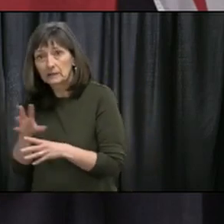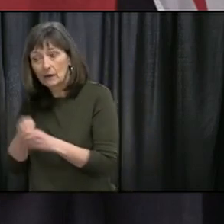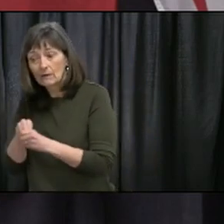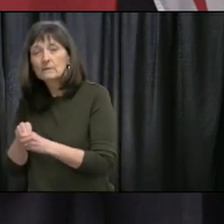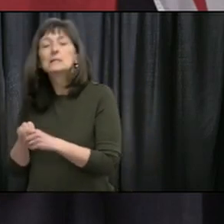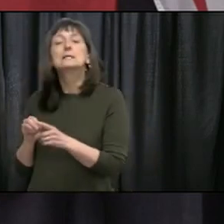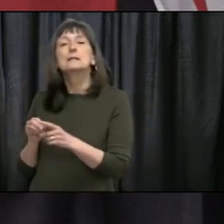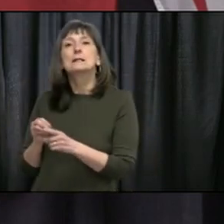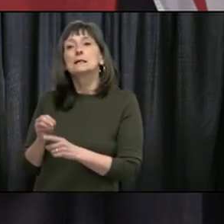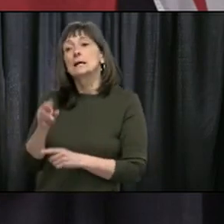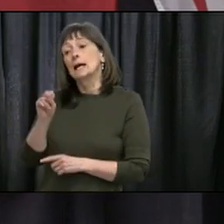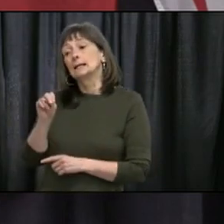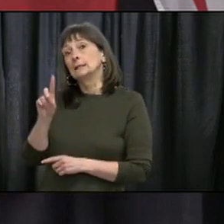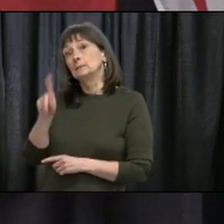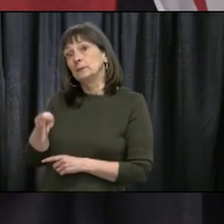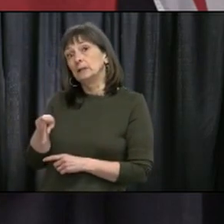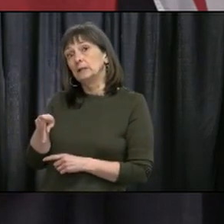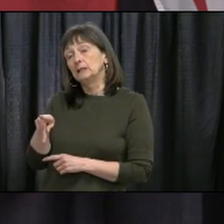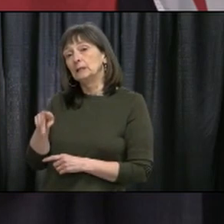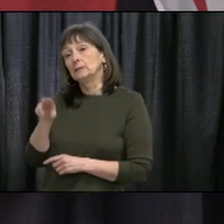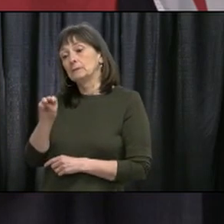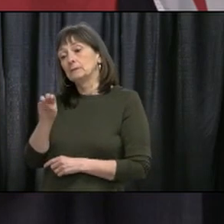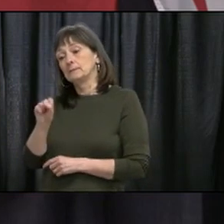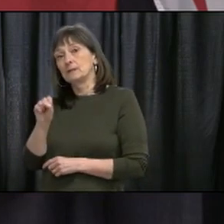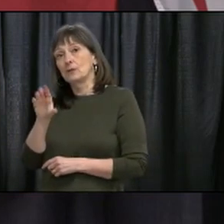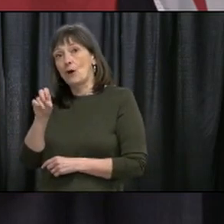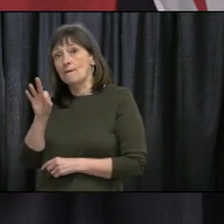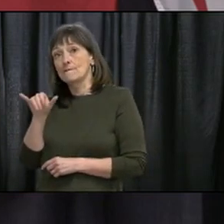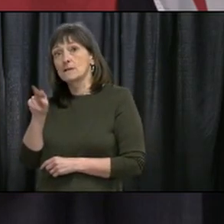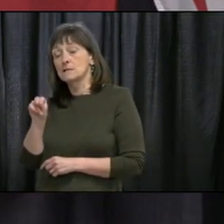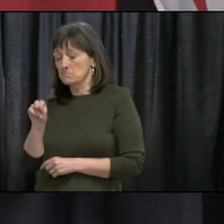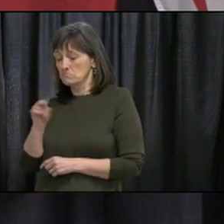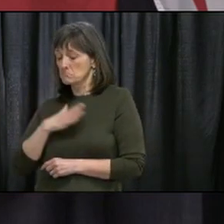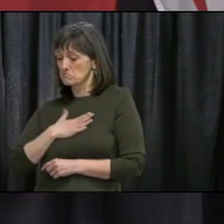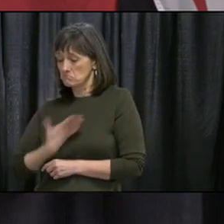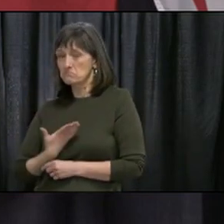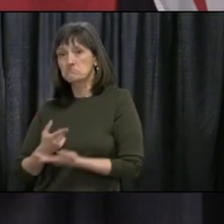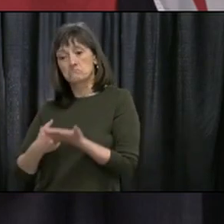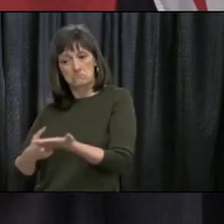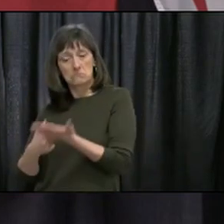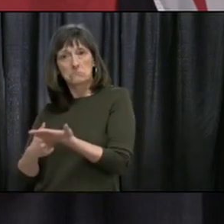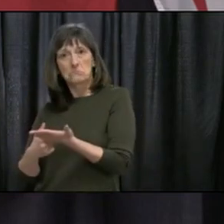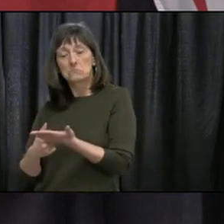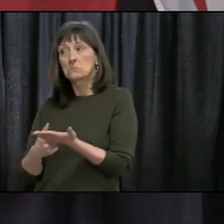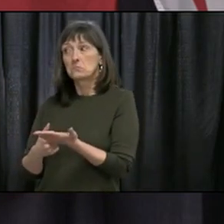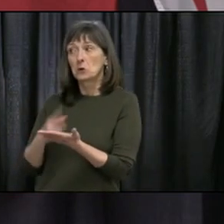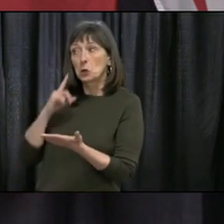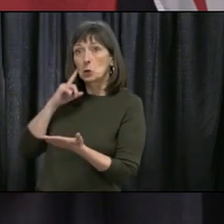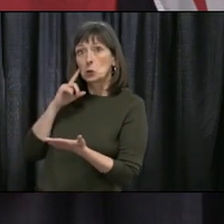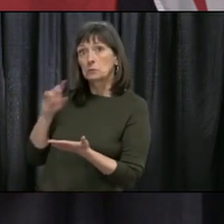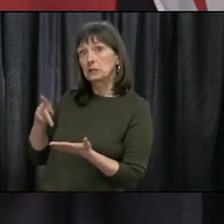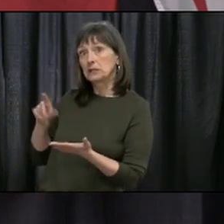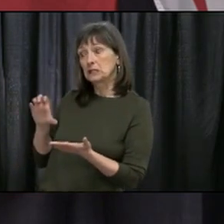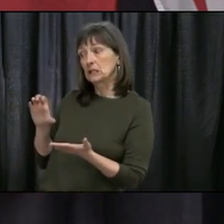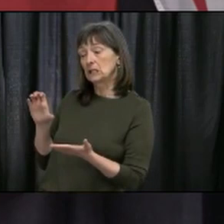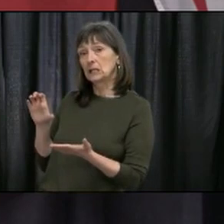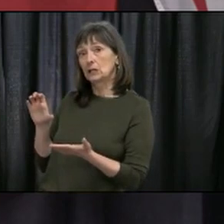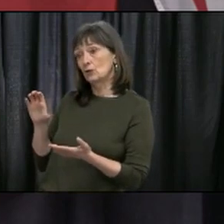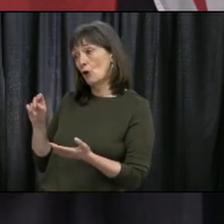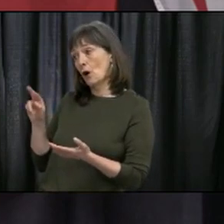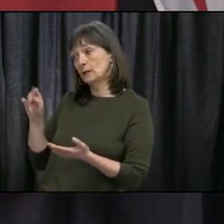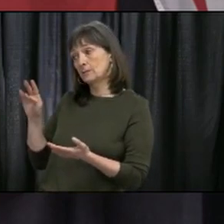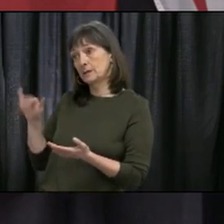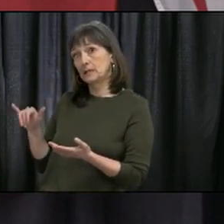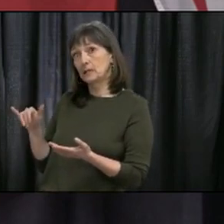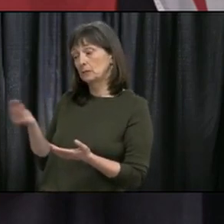involved in an all-party committee and I've yet to hear back from the leader of the official opposition, Mr. Crosby, on this. But listen, the